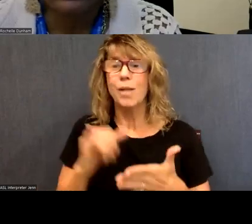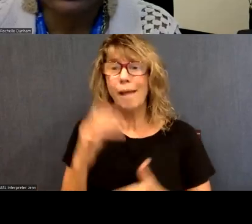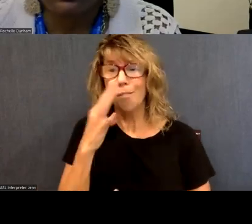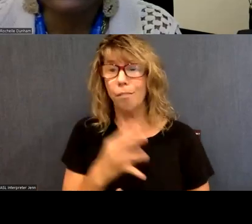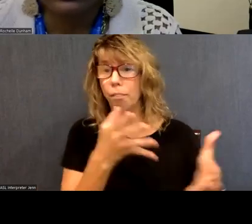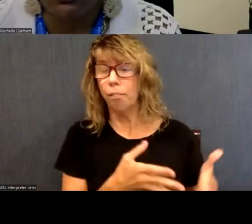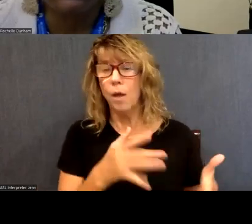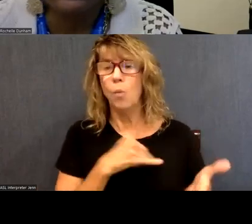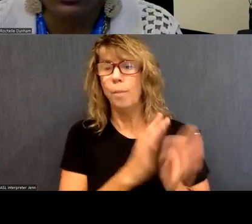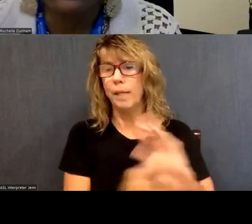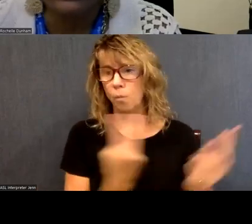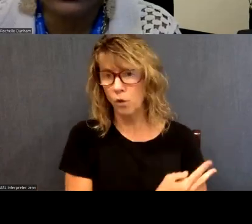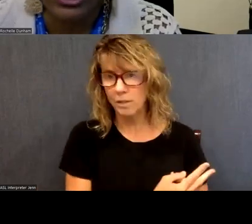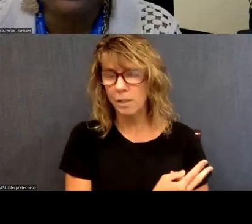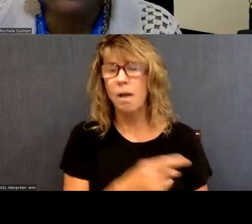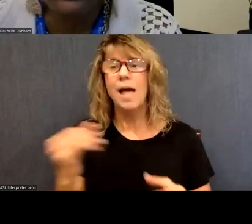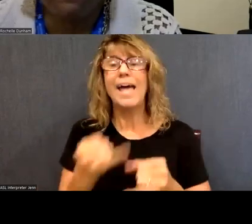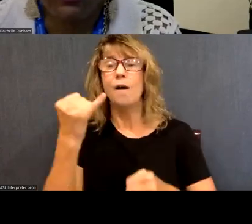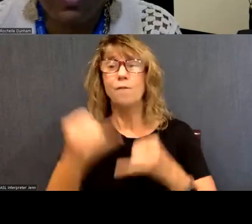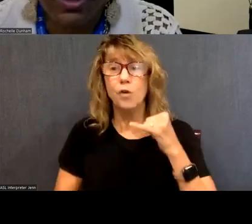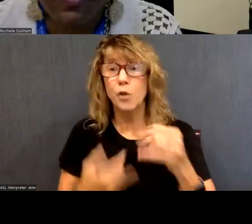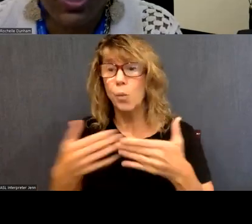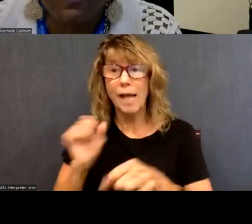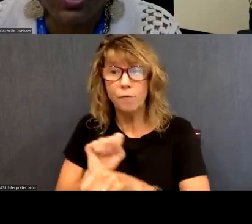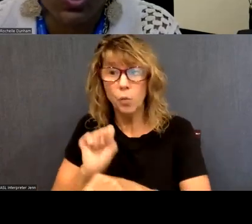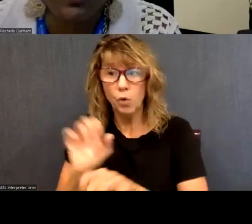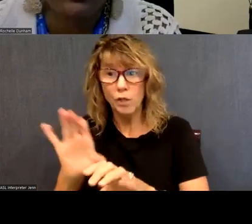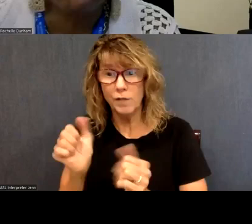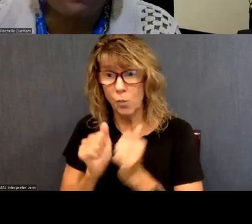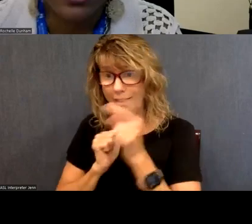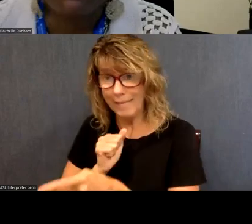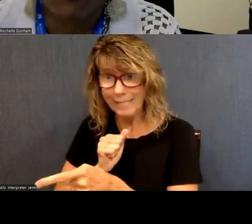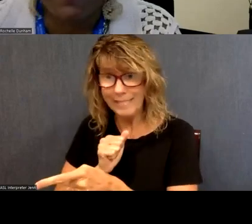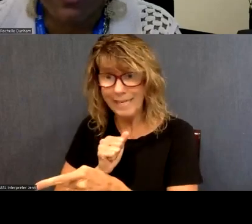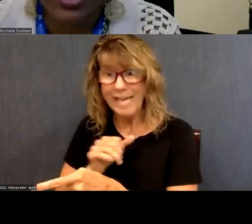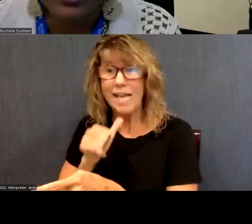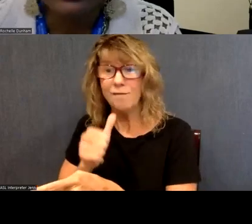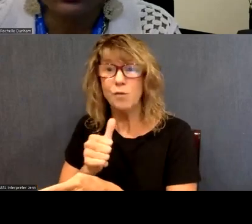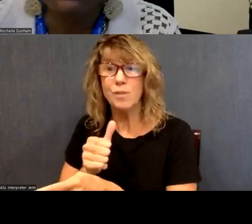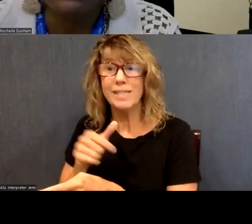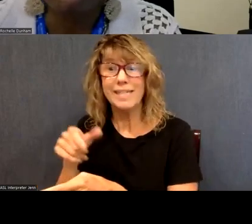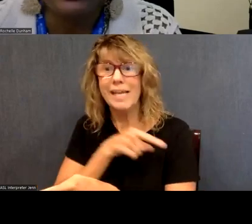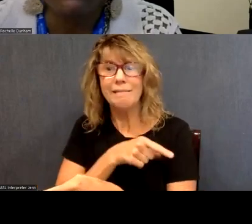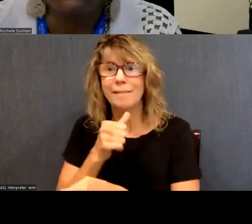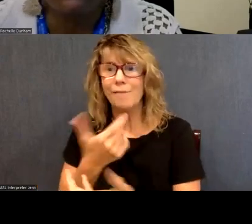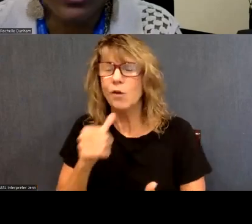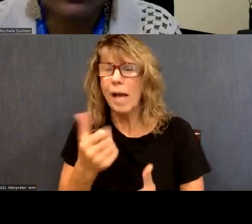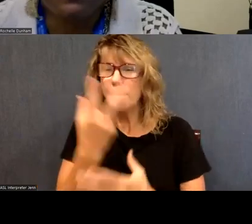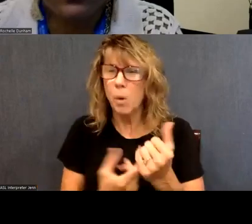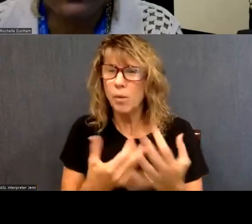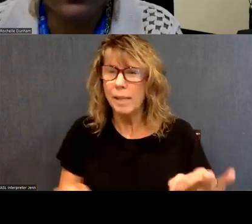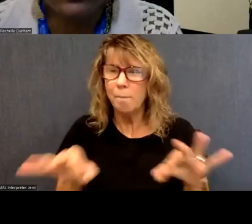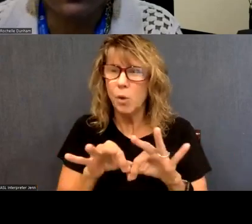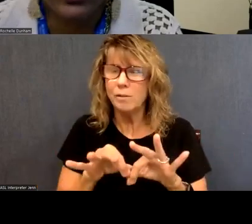It's also going to also ultimately undo whatever treatment you've done for the one that you've not made primary. So if we are